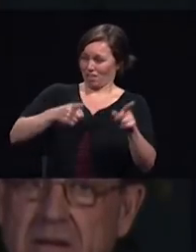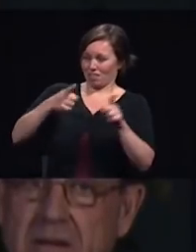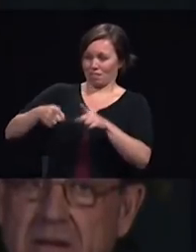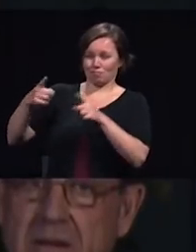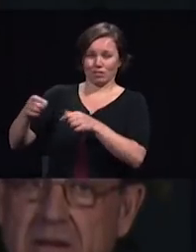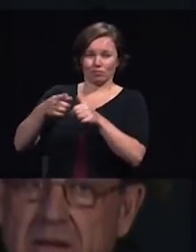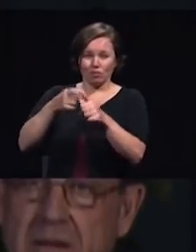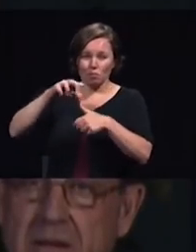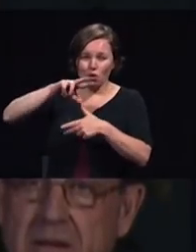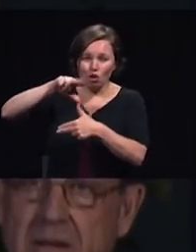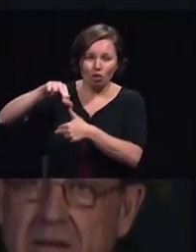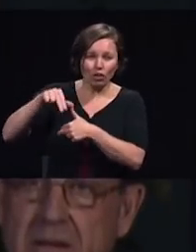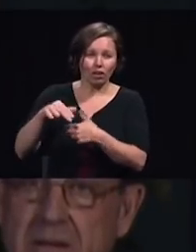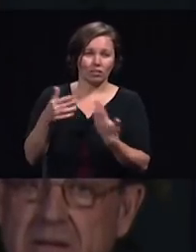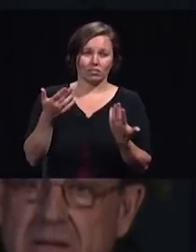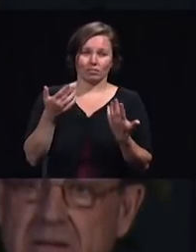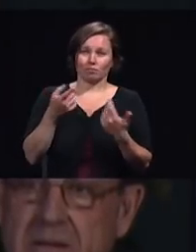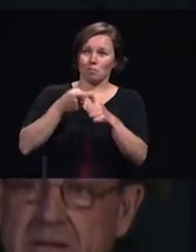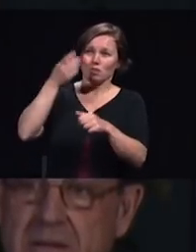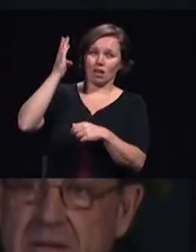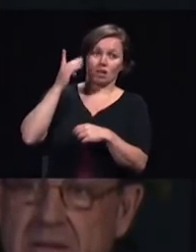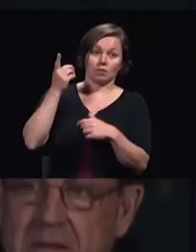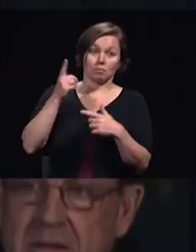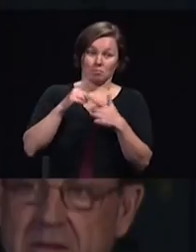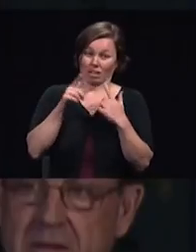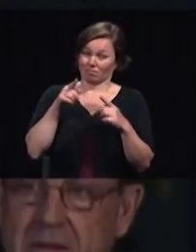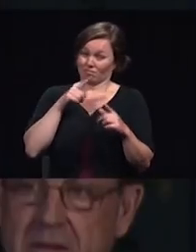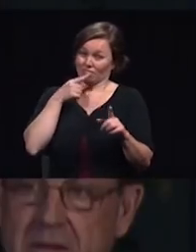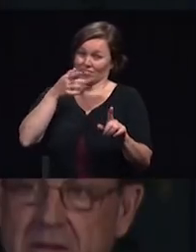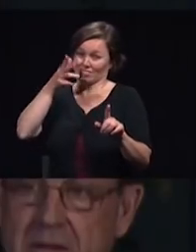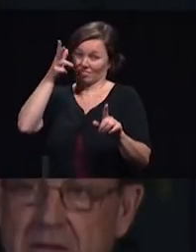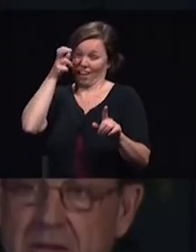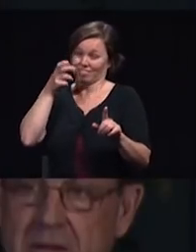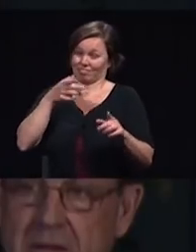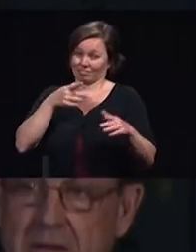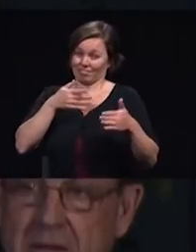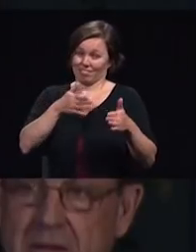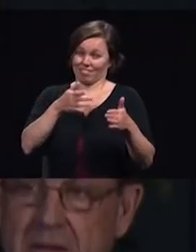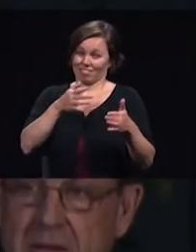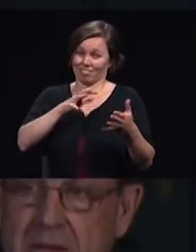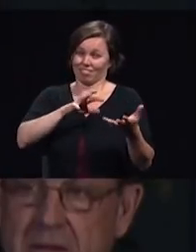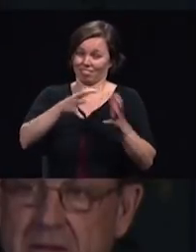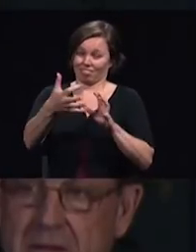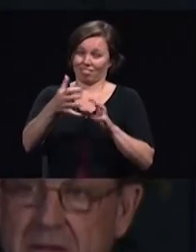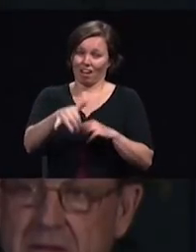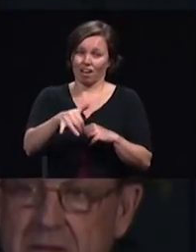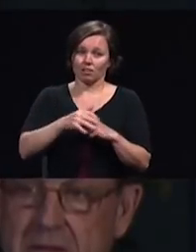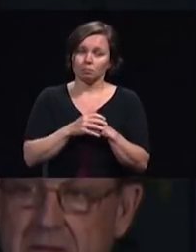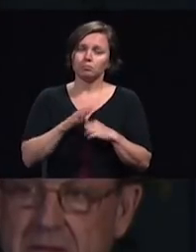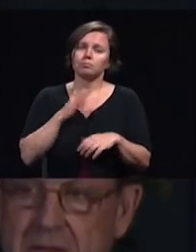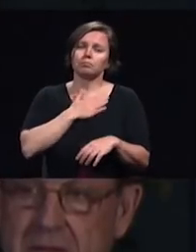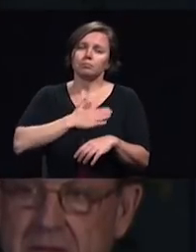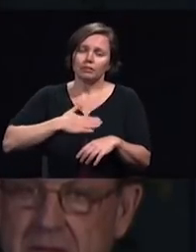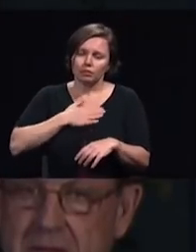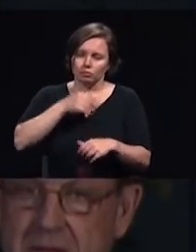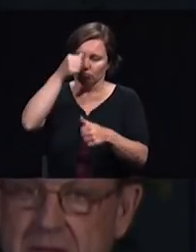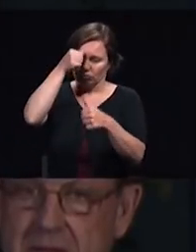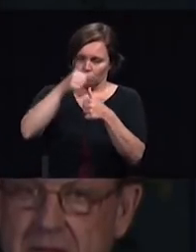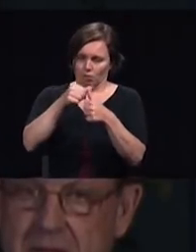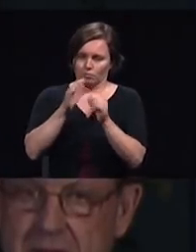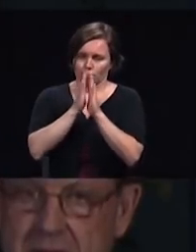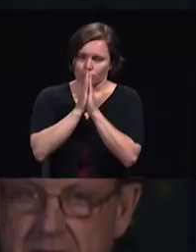from the devil. I want you to pray for the people. who are still suffering. And many others